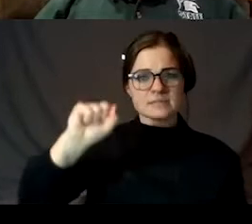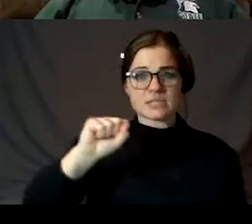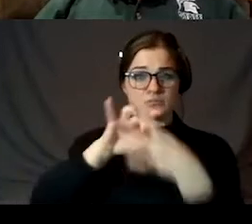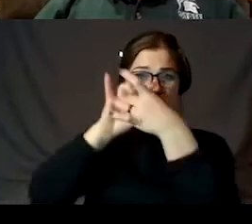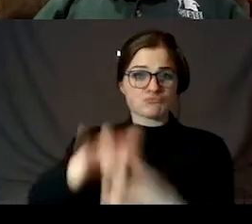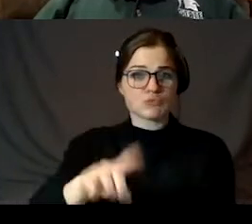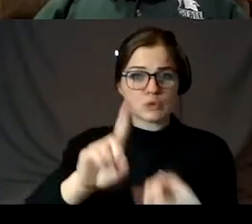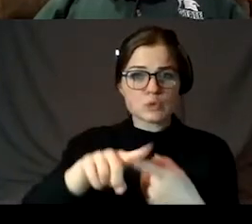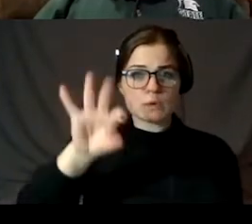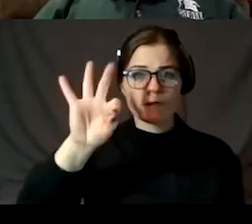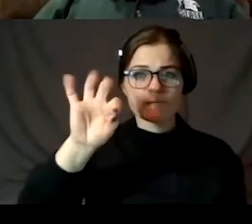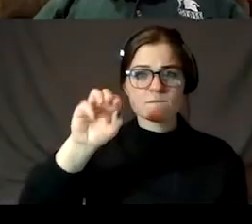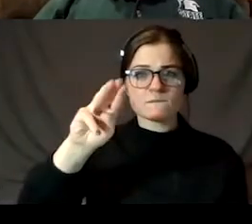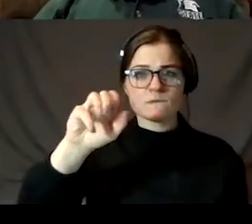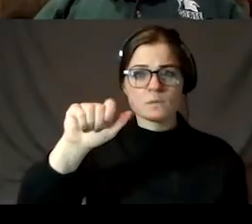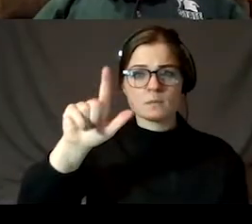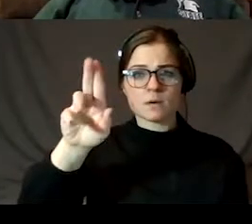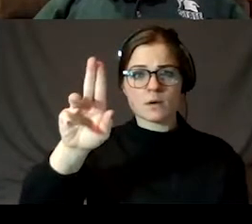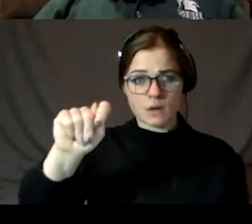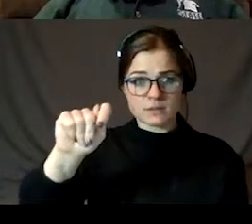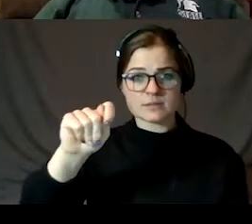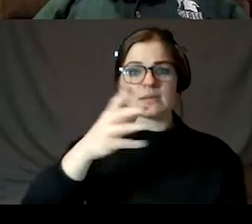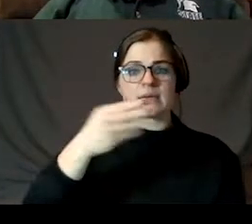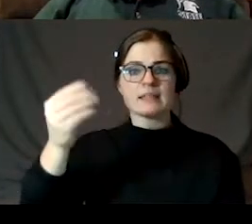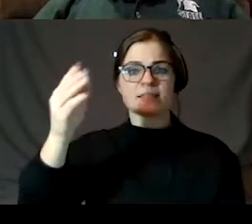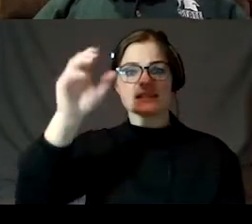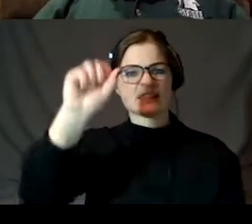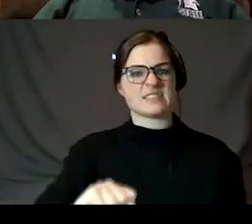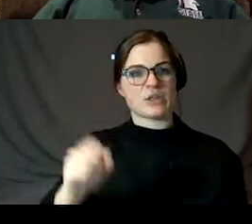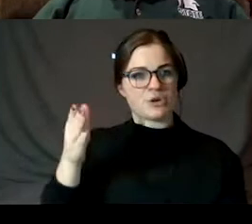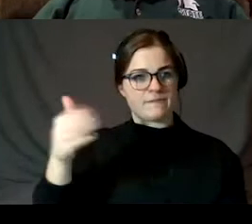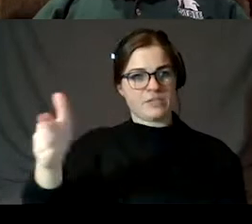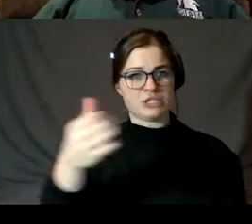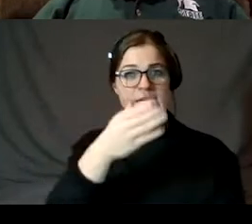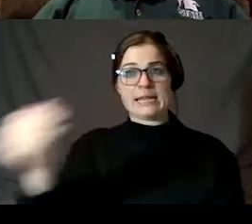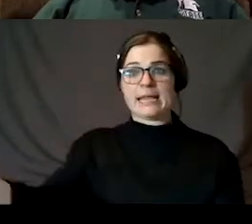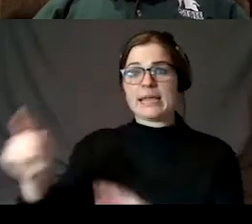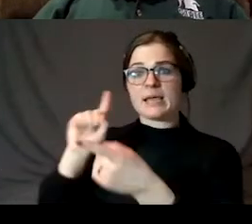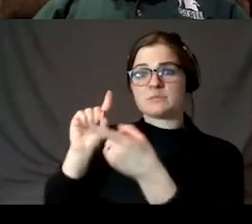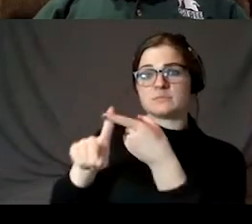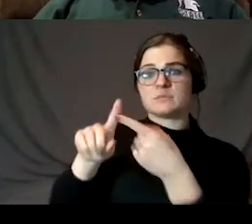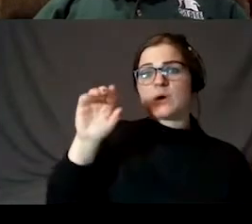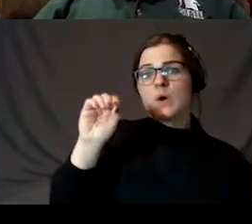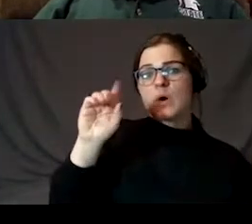the southern fish, and it can also point towards the star Altair in the summer triangle.